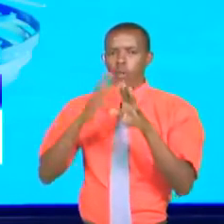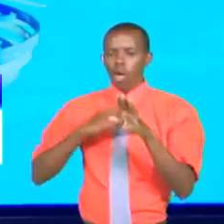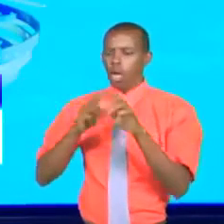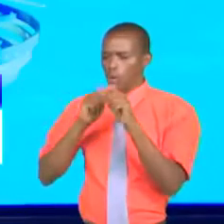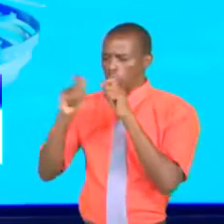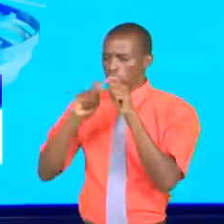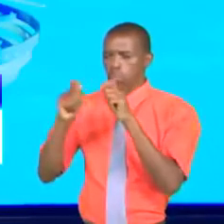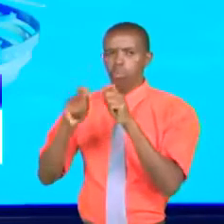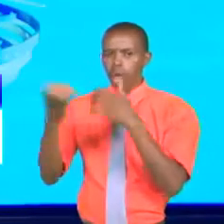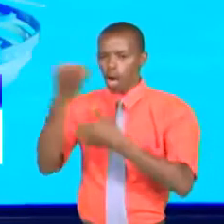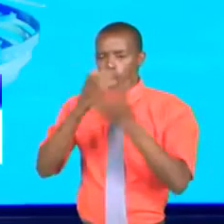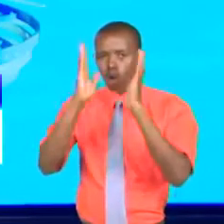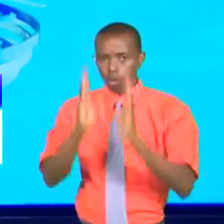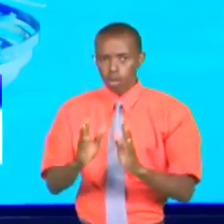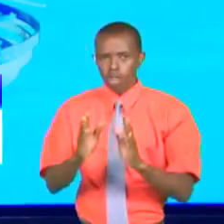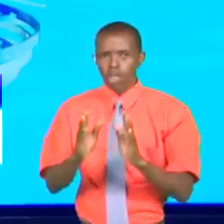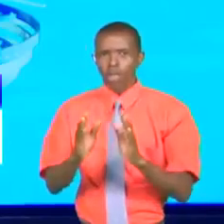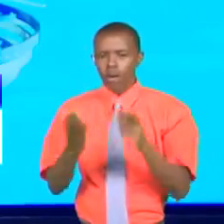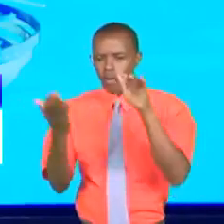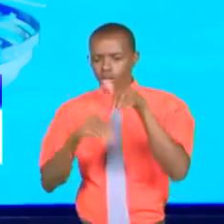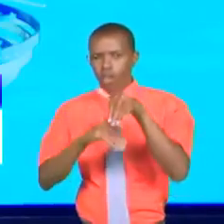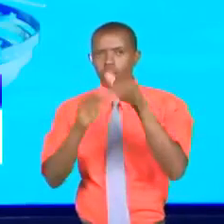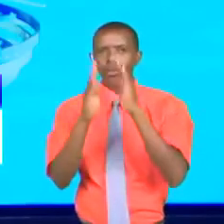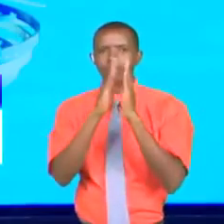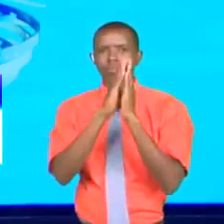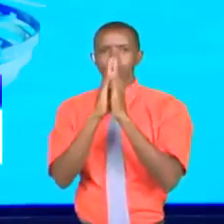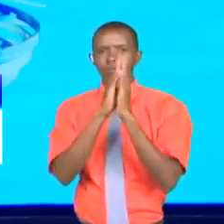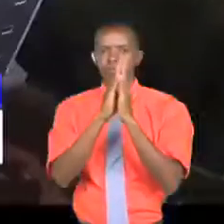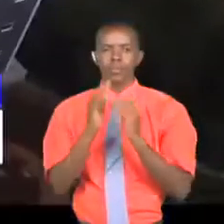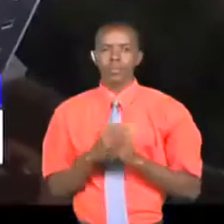economist, Abraham Uthogo, and this is his insight.